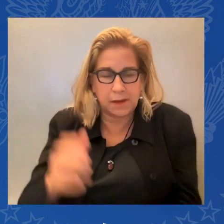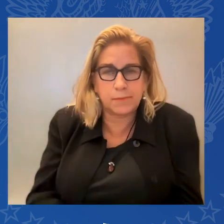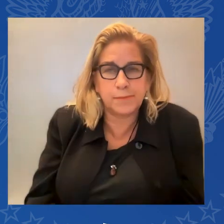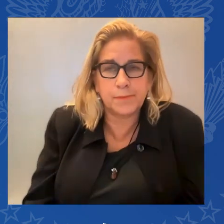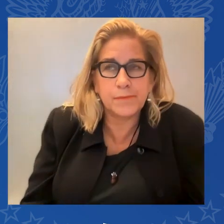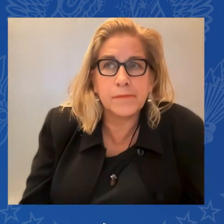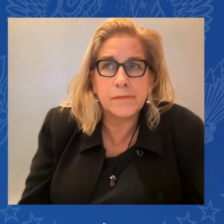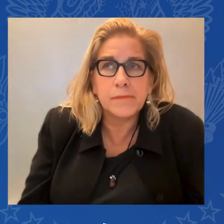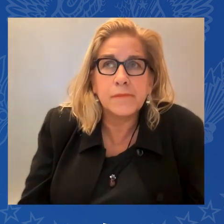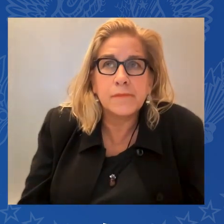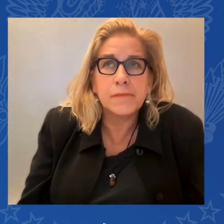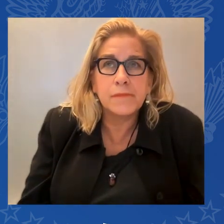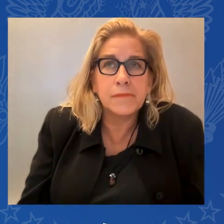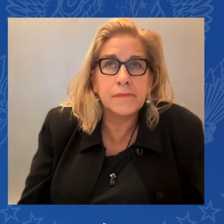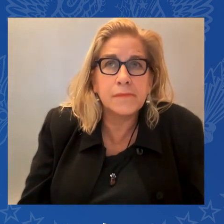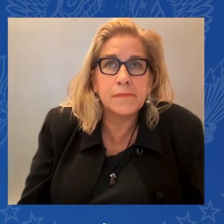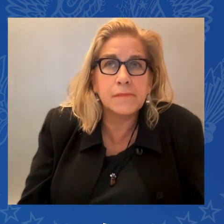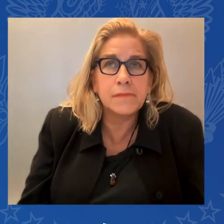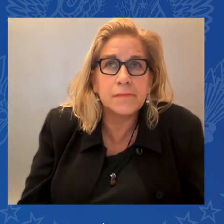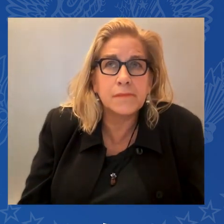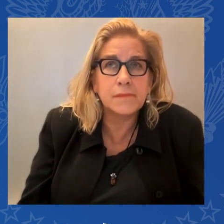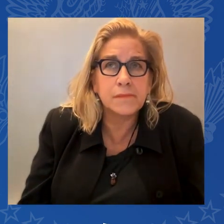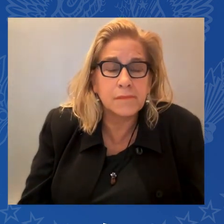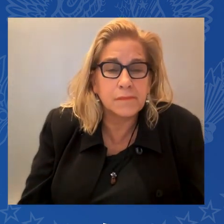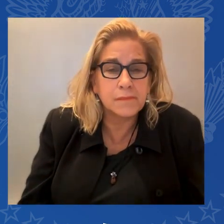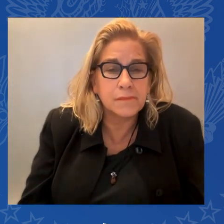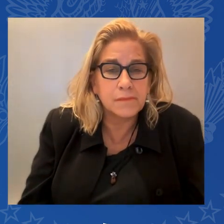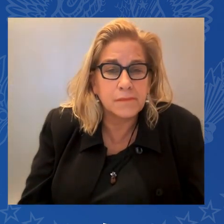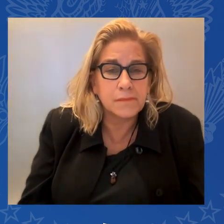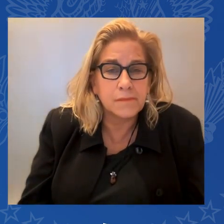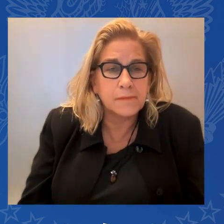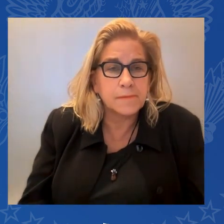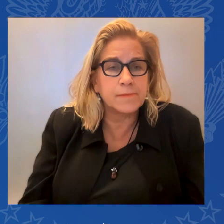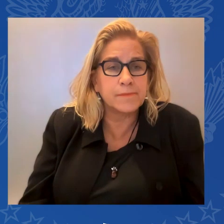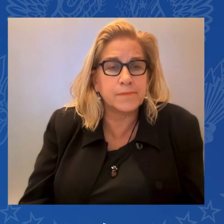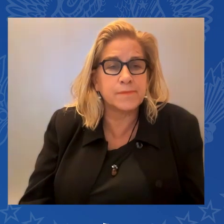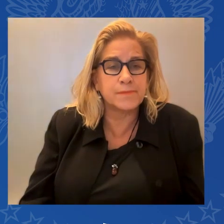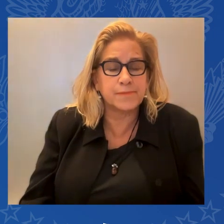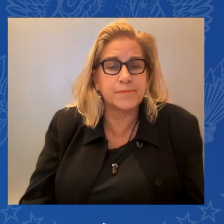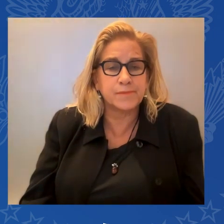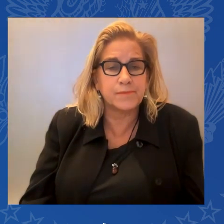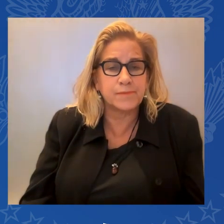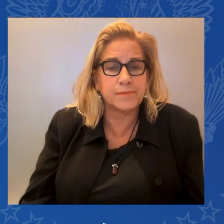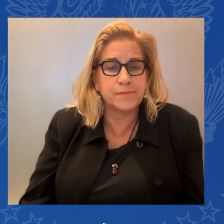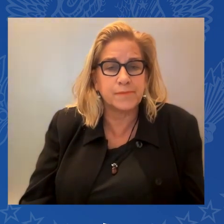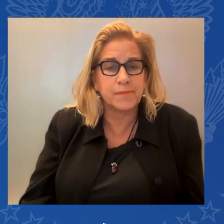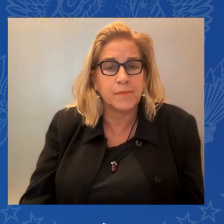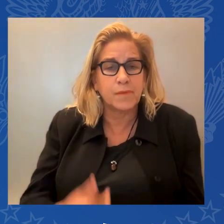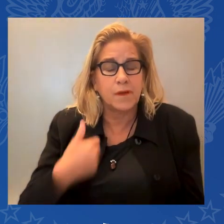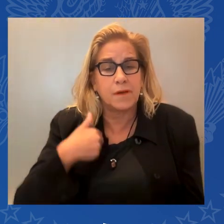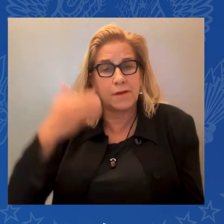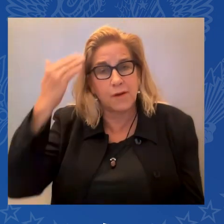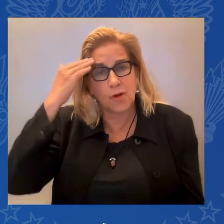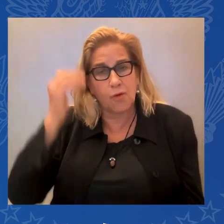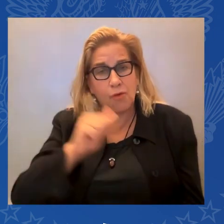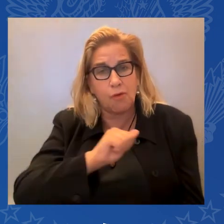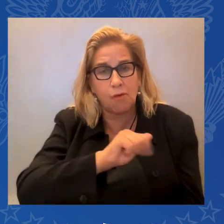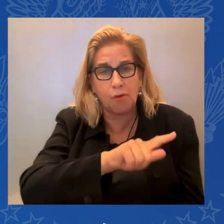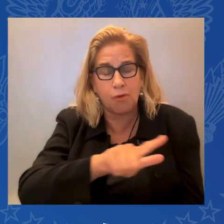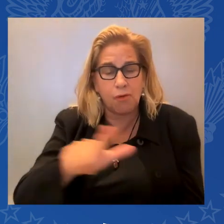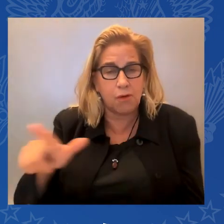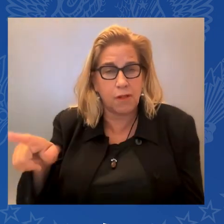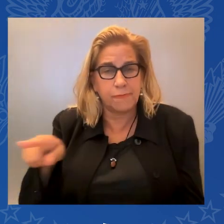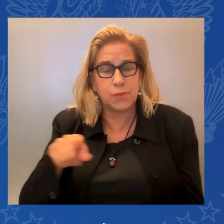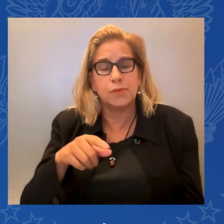Thank you, Chaplain. I know that all of our hearts are with those who are affected by the hurricanes.